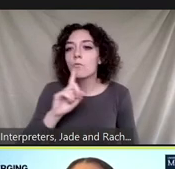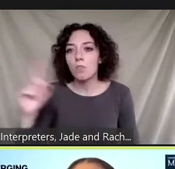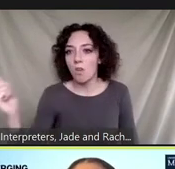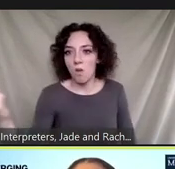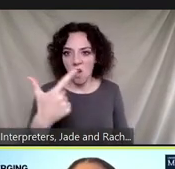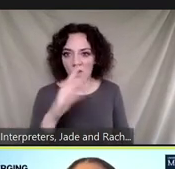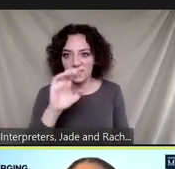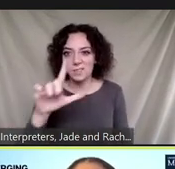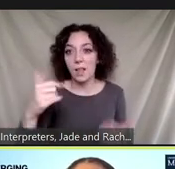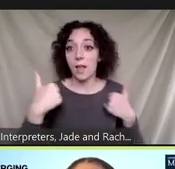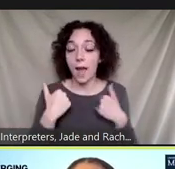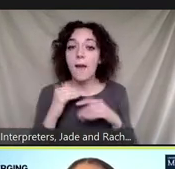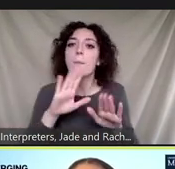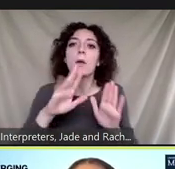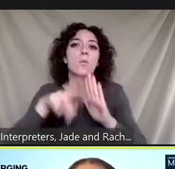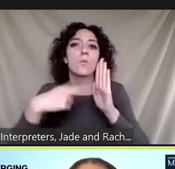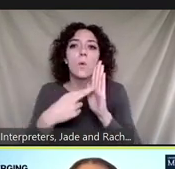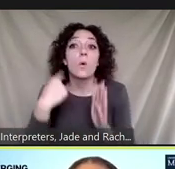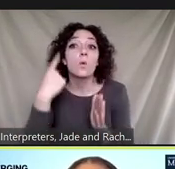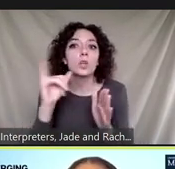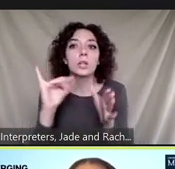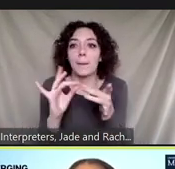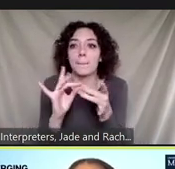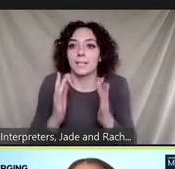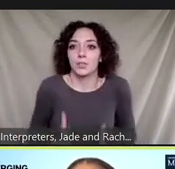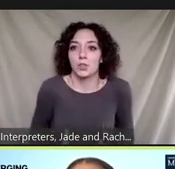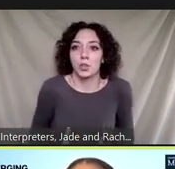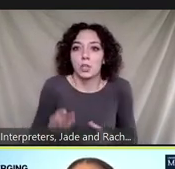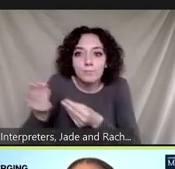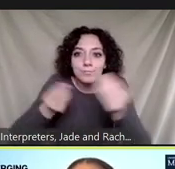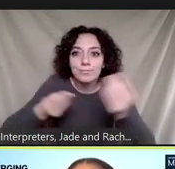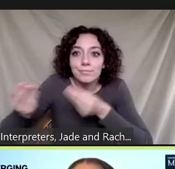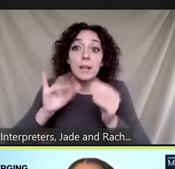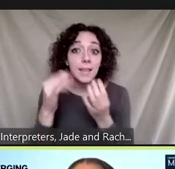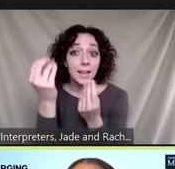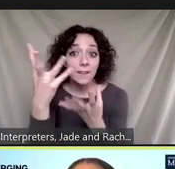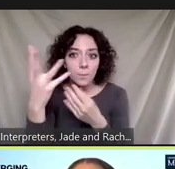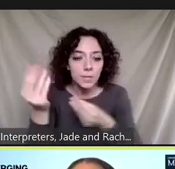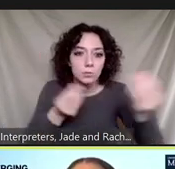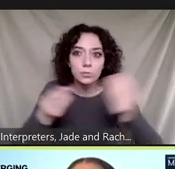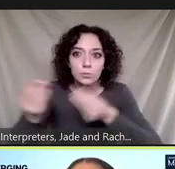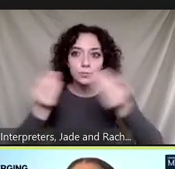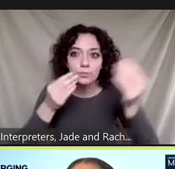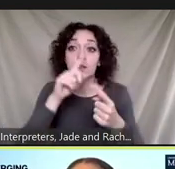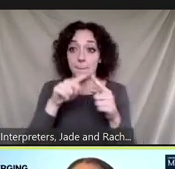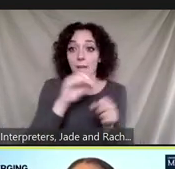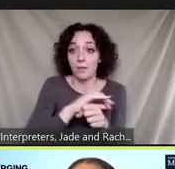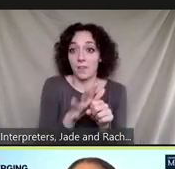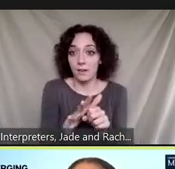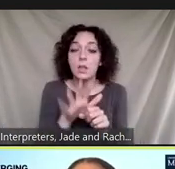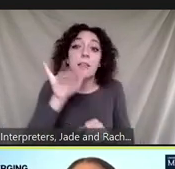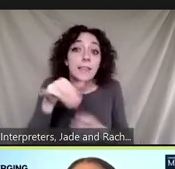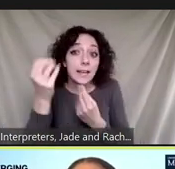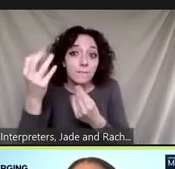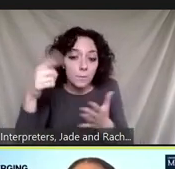its role is to act as a messenger next please carrying information about the virus we can use that information to